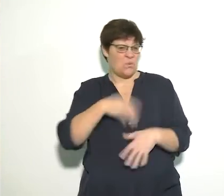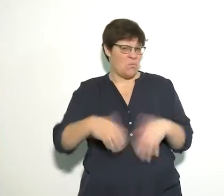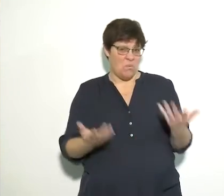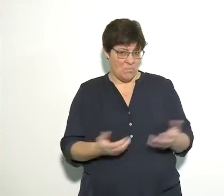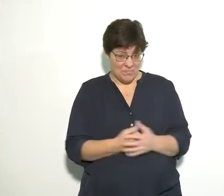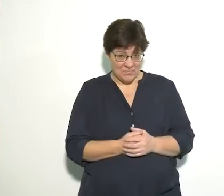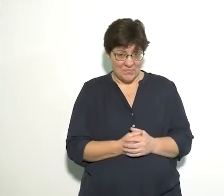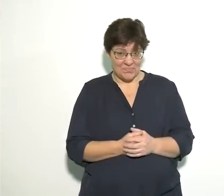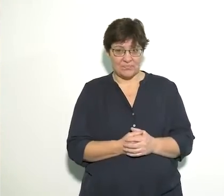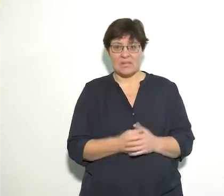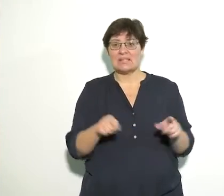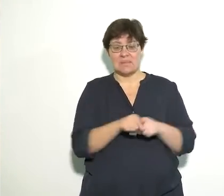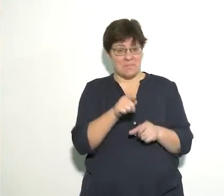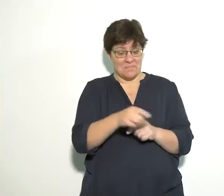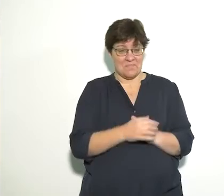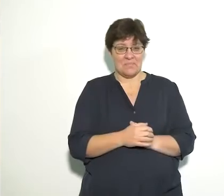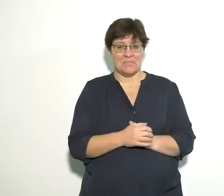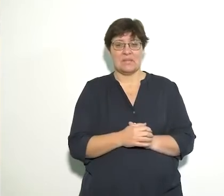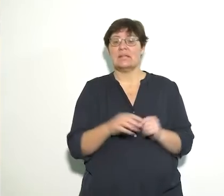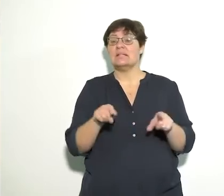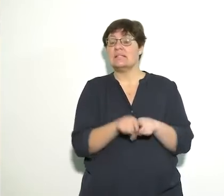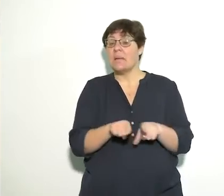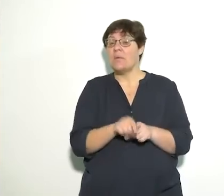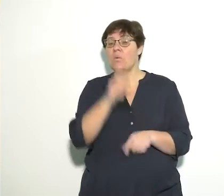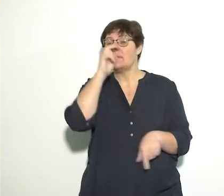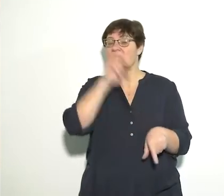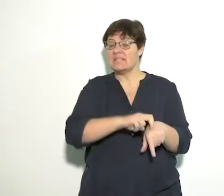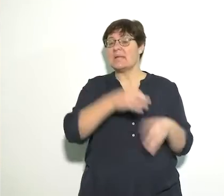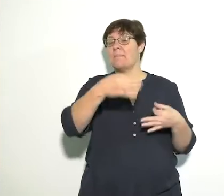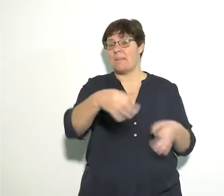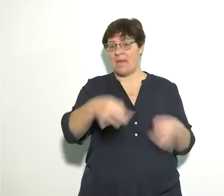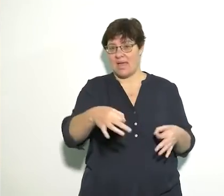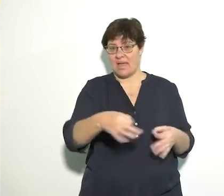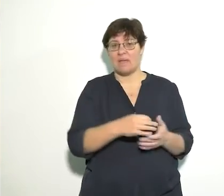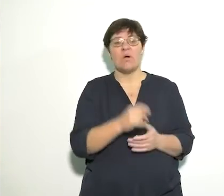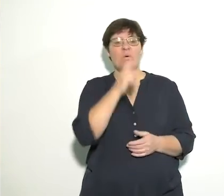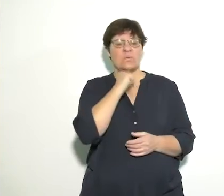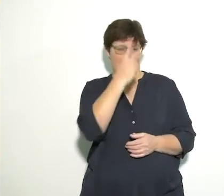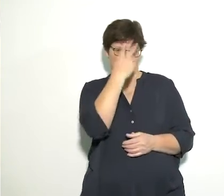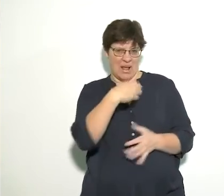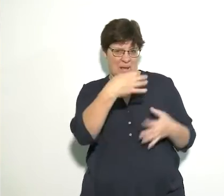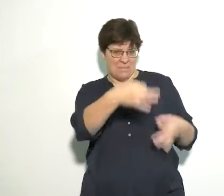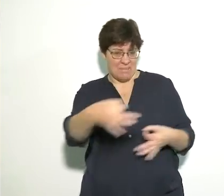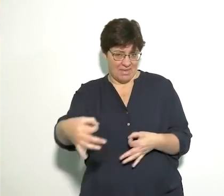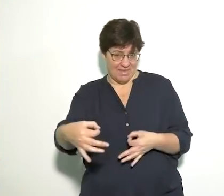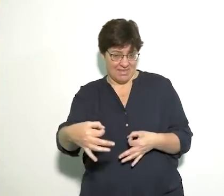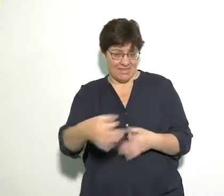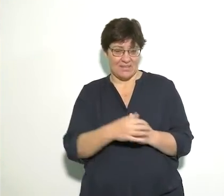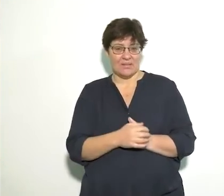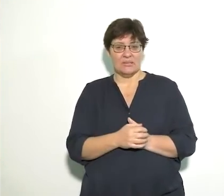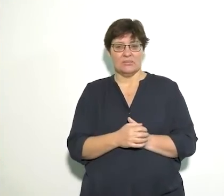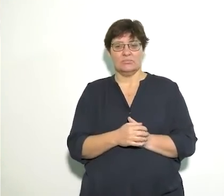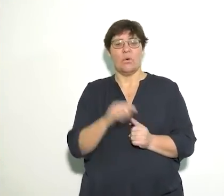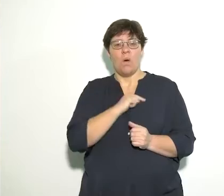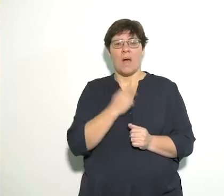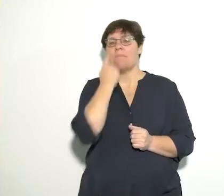longer using like this. First, you also need some paper. I'm just going to use the black paper for some